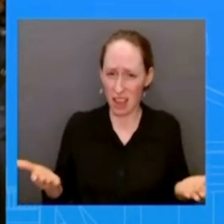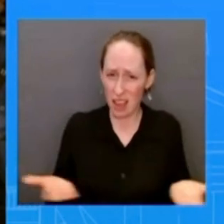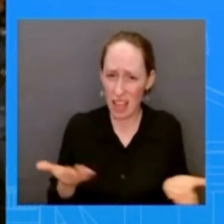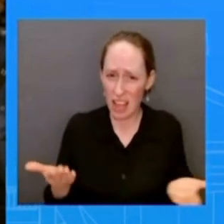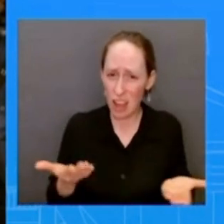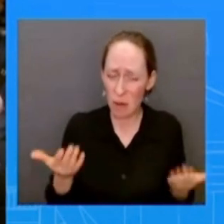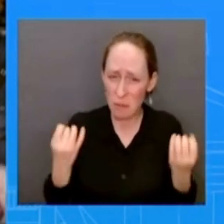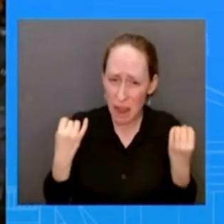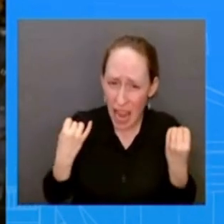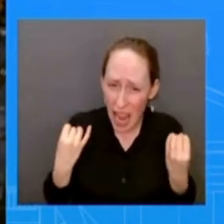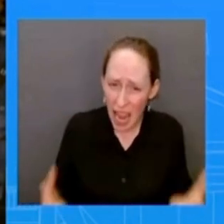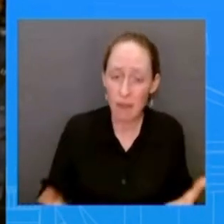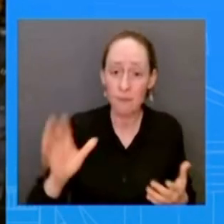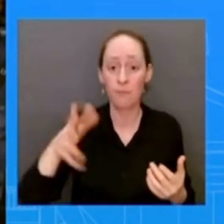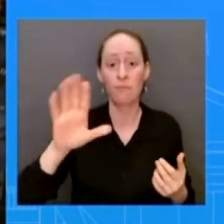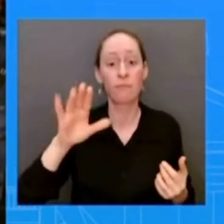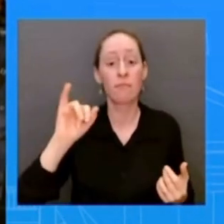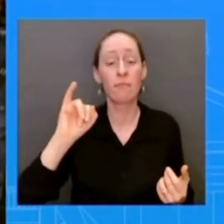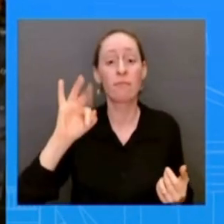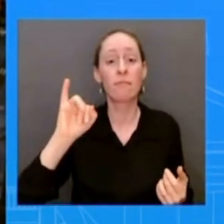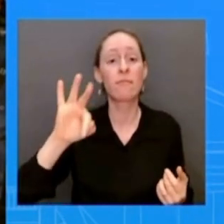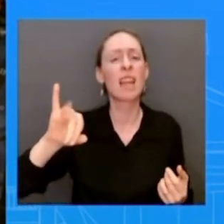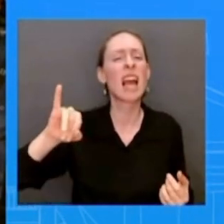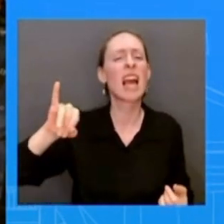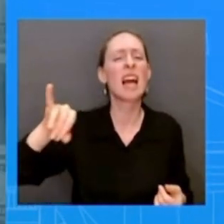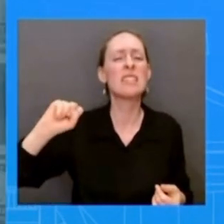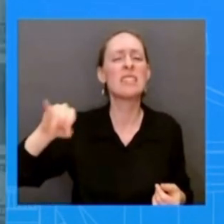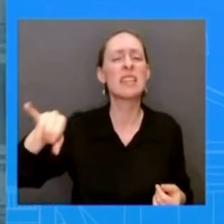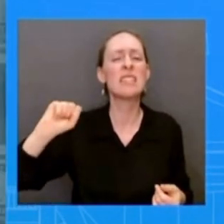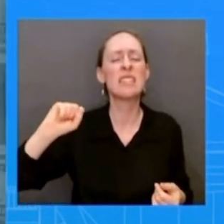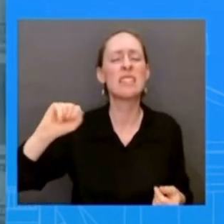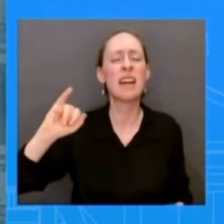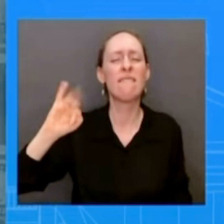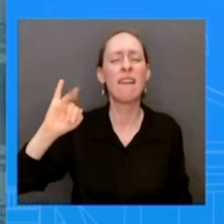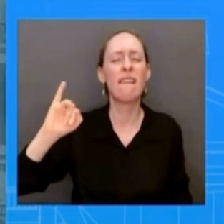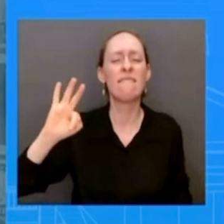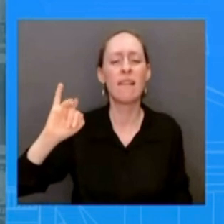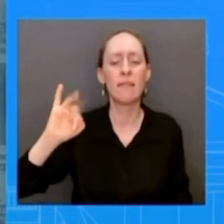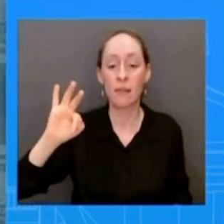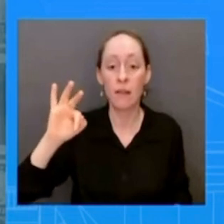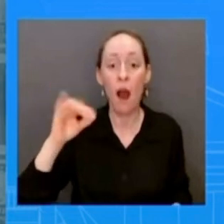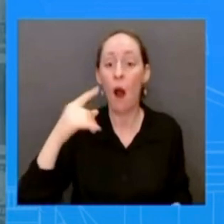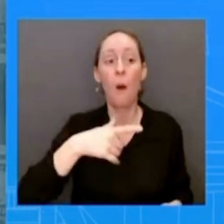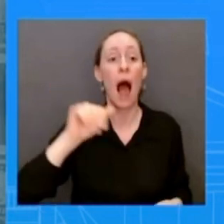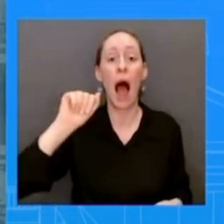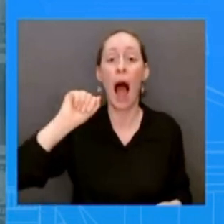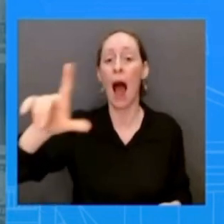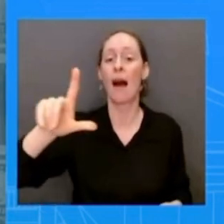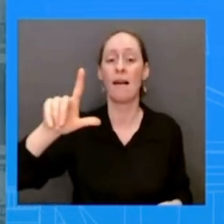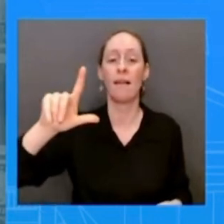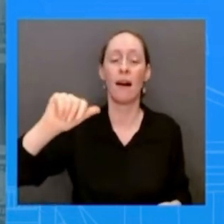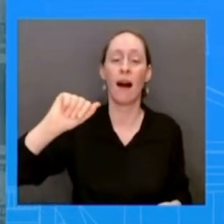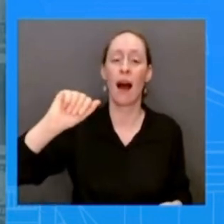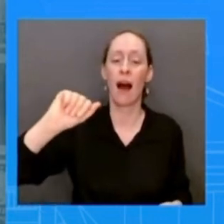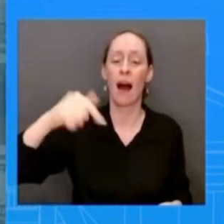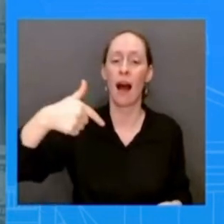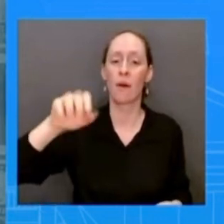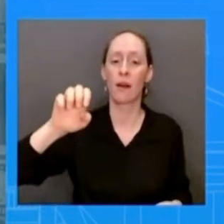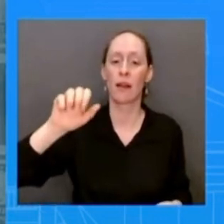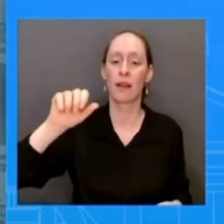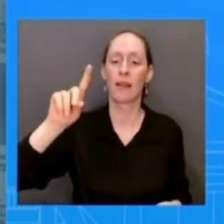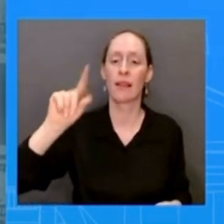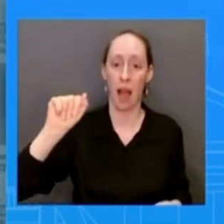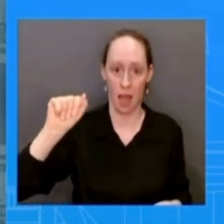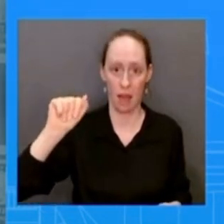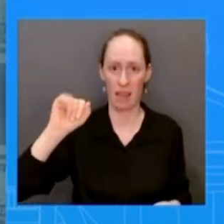just across the border from an american city the president takes this very seriously he takes this very seriously the fbi and other agencies